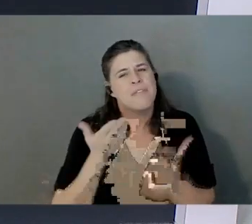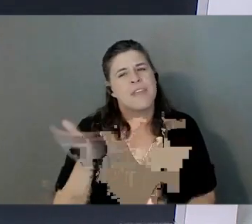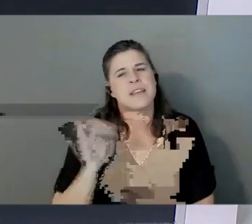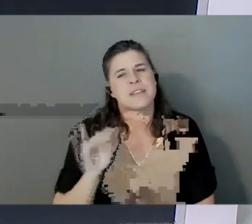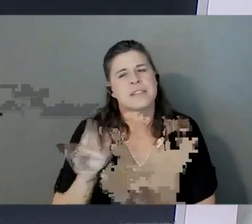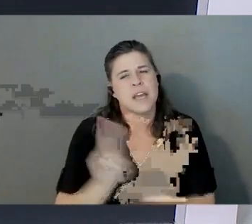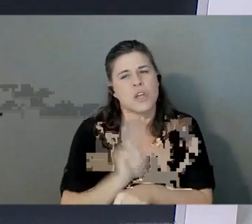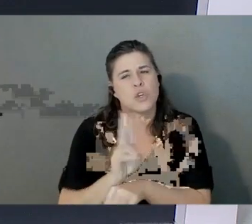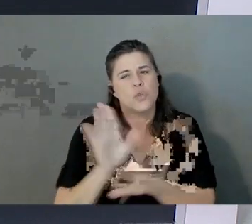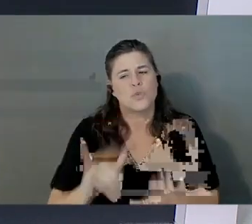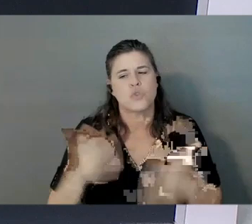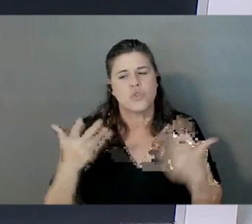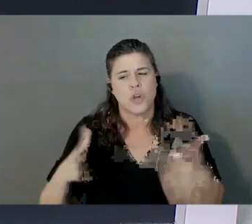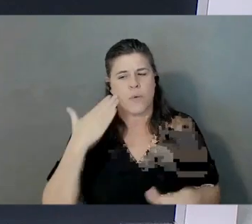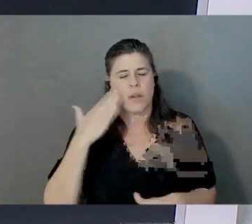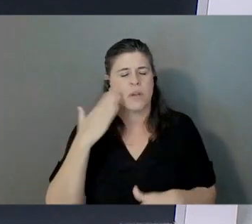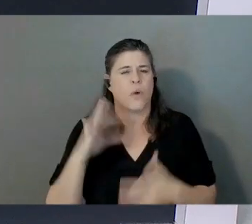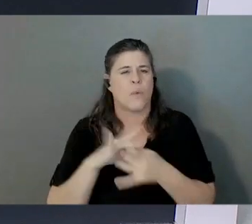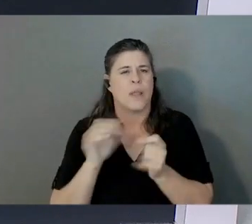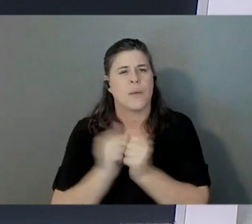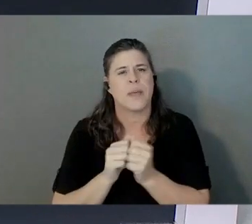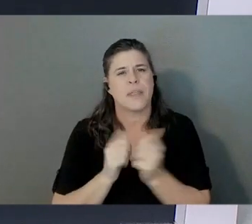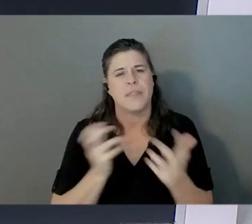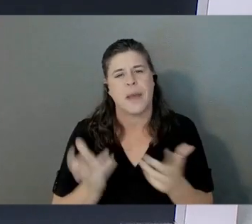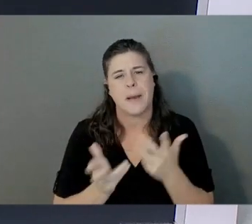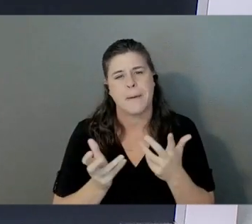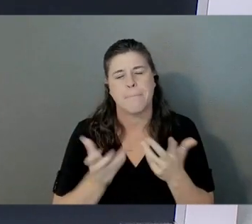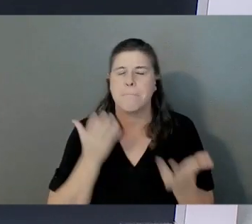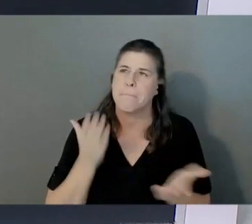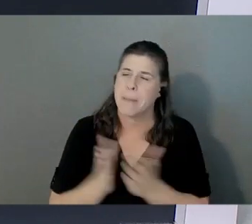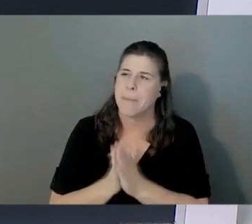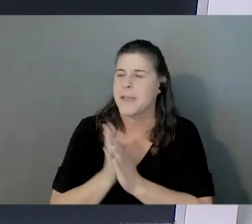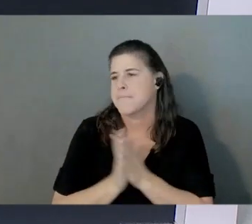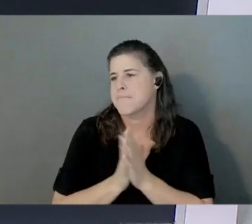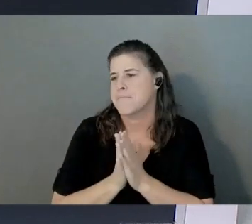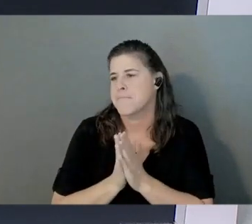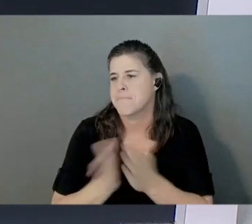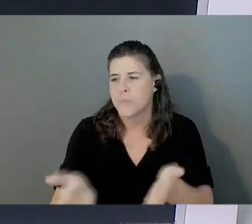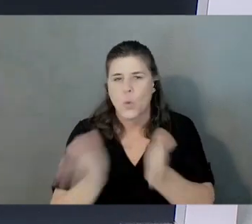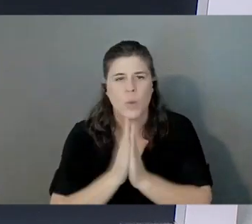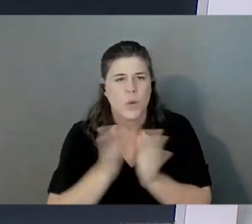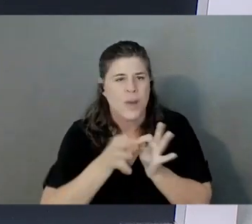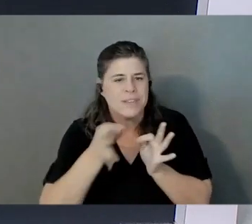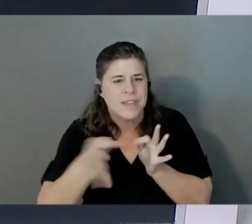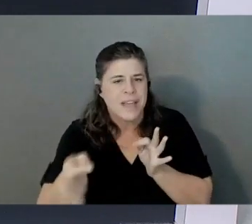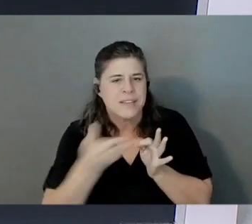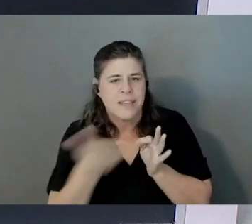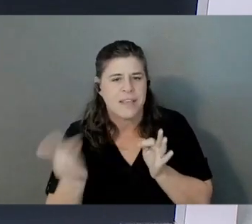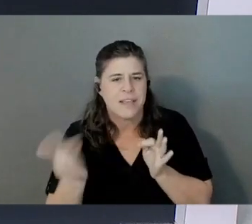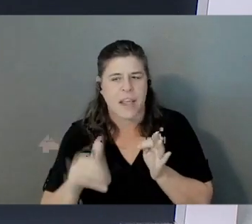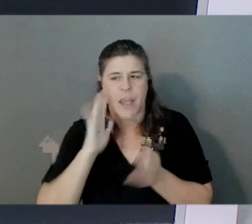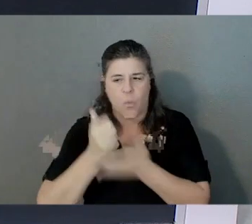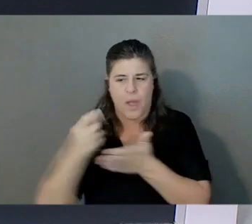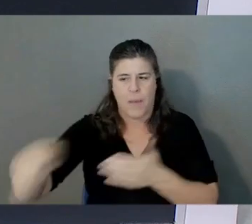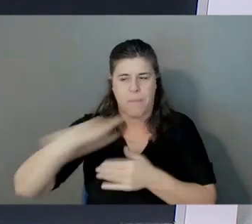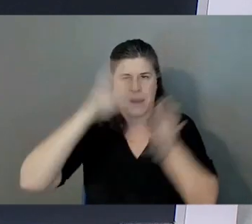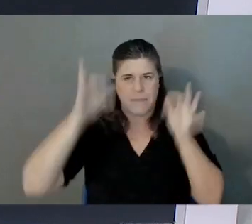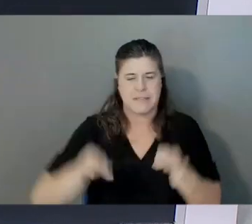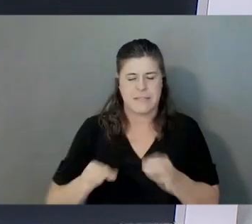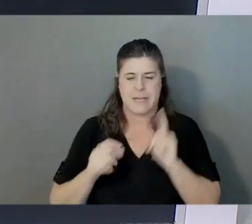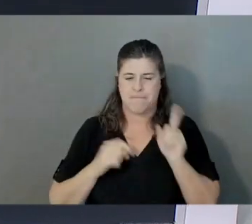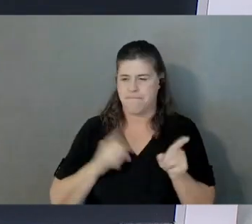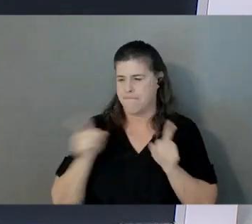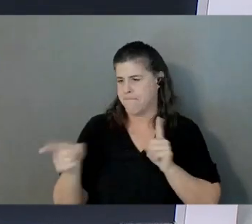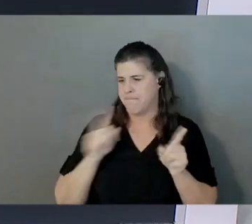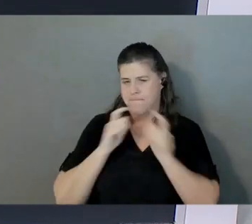be aware of in terms of maybe request latency and stuff like that, which would help them decide, should I choose a